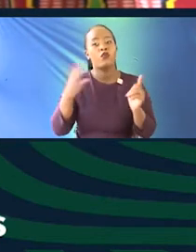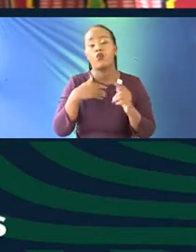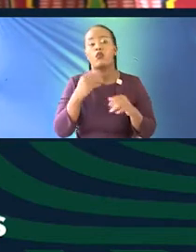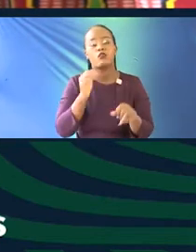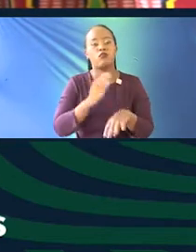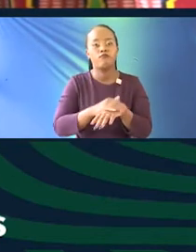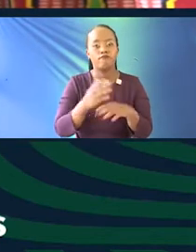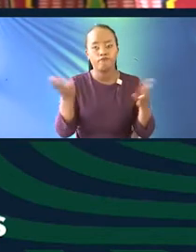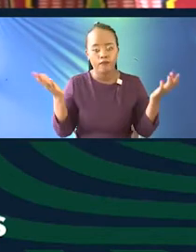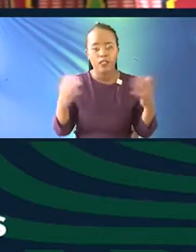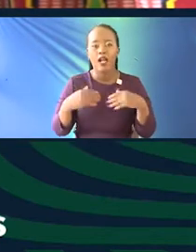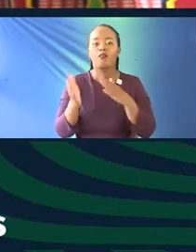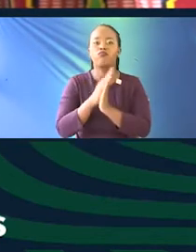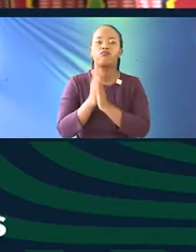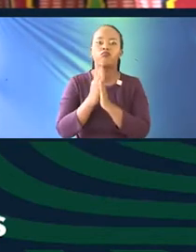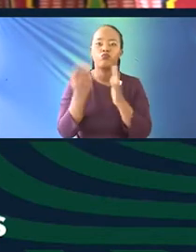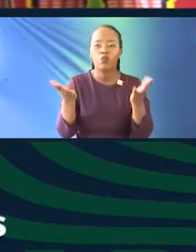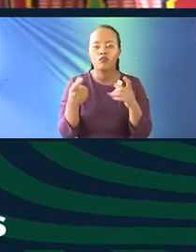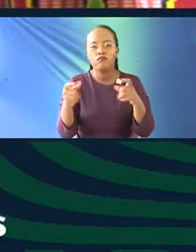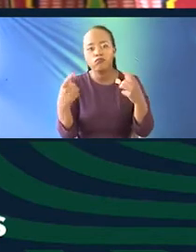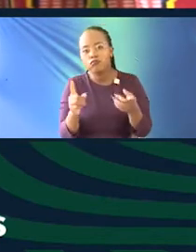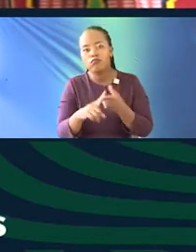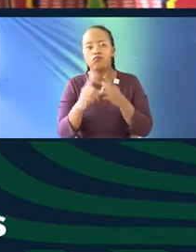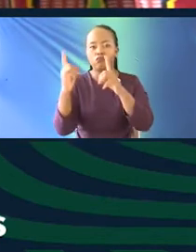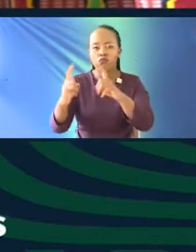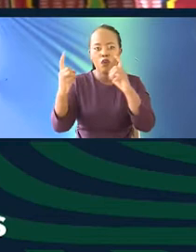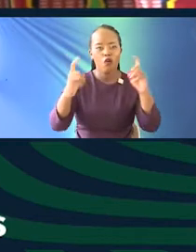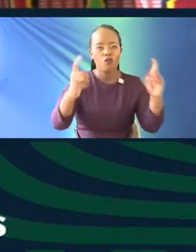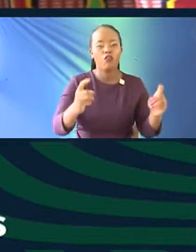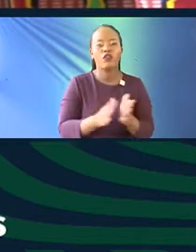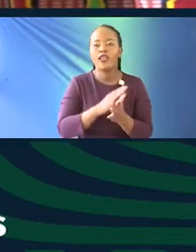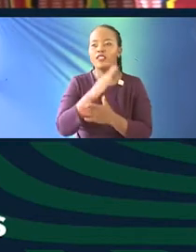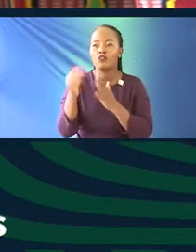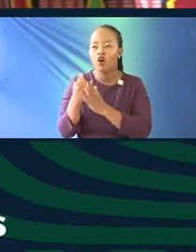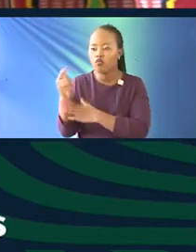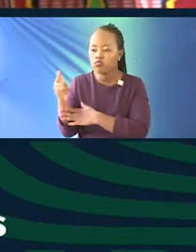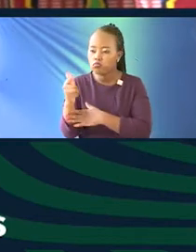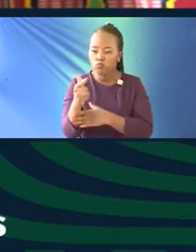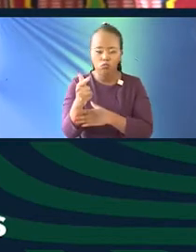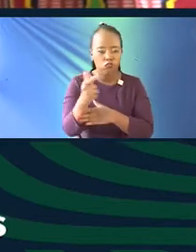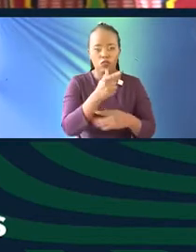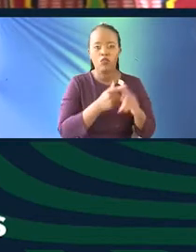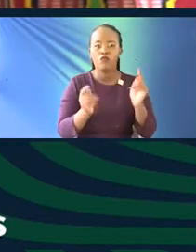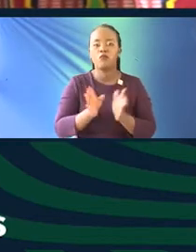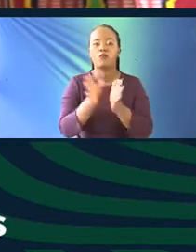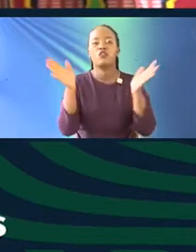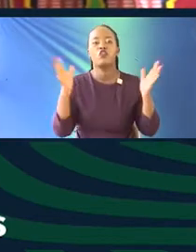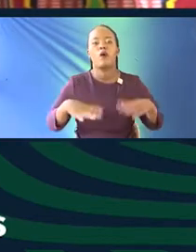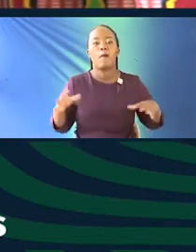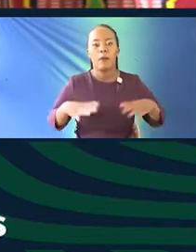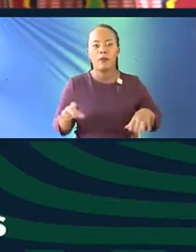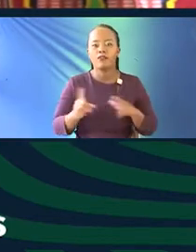audio stories, get images, and all sorts of recordings from the general public.